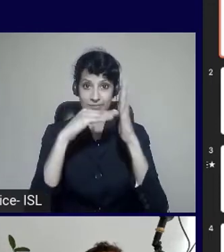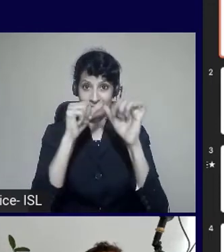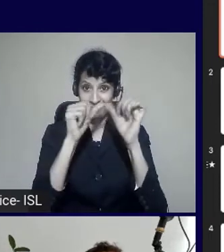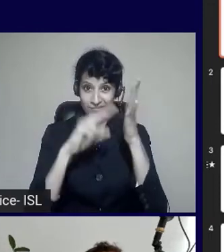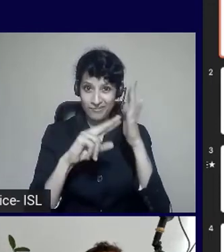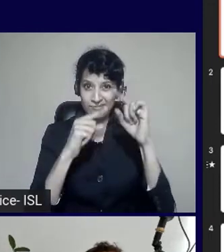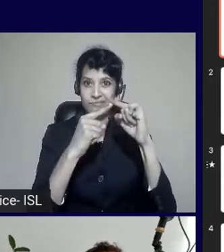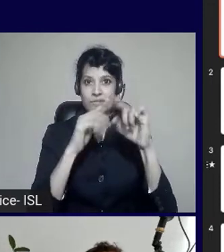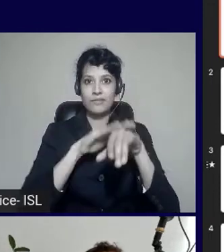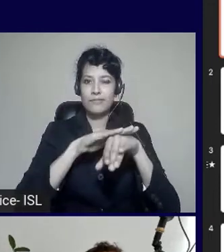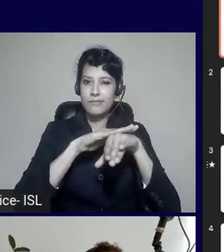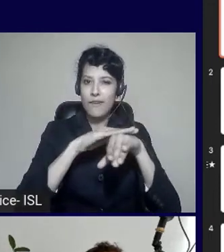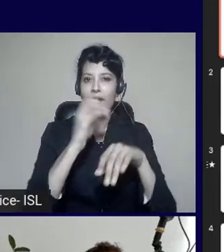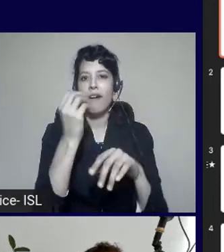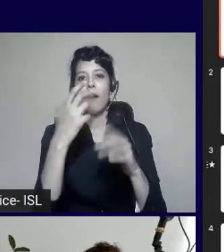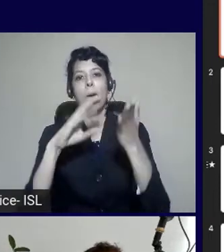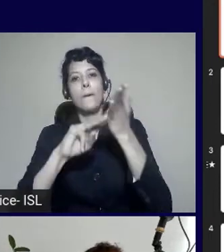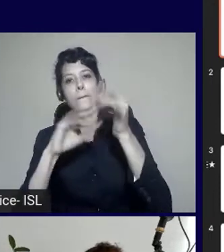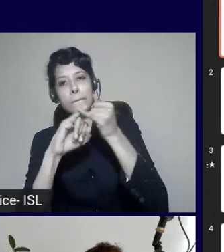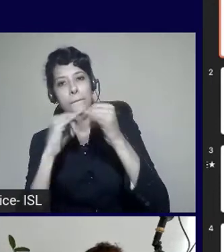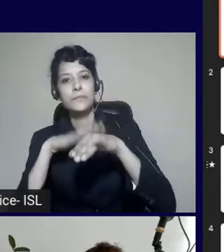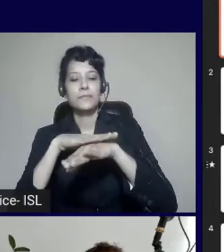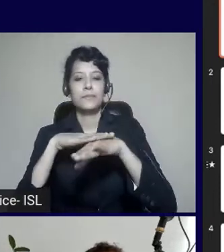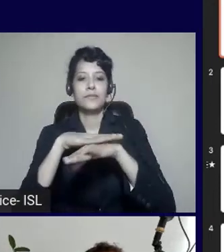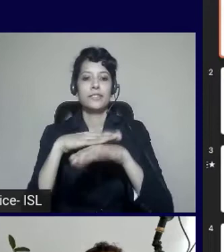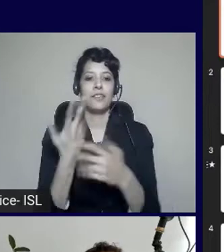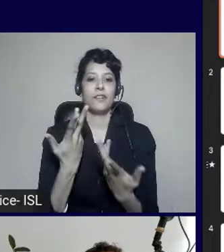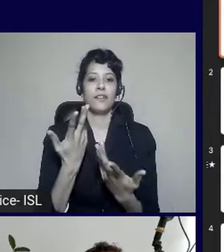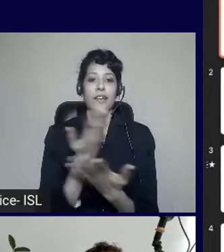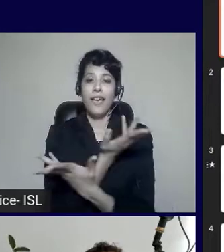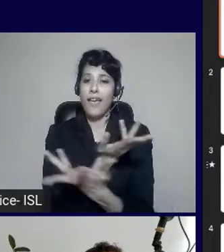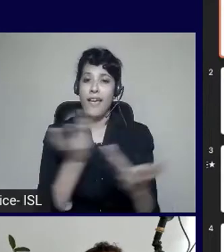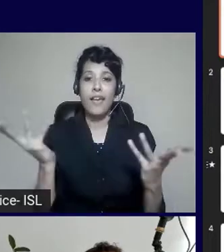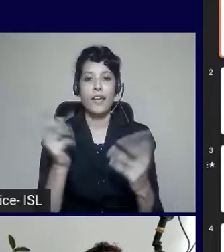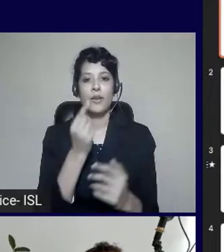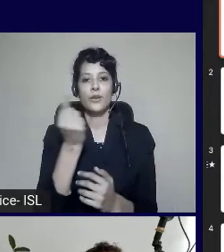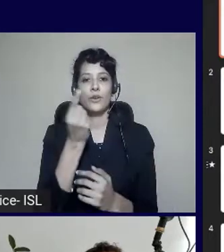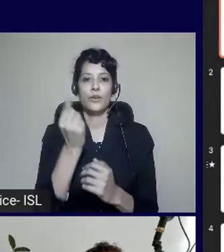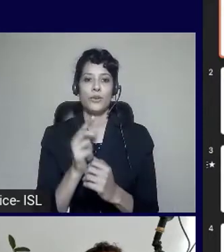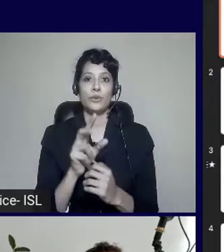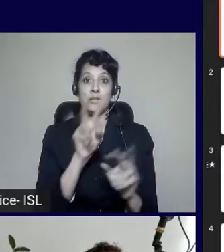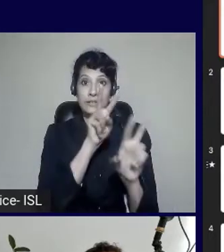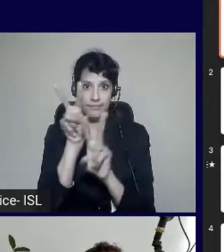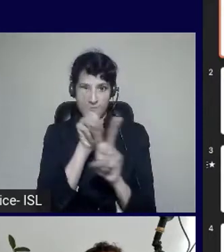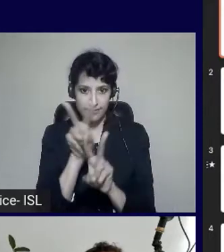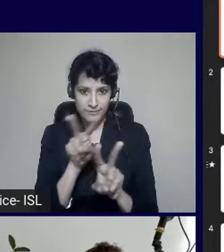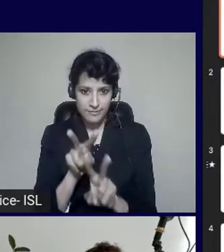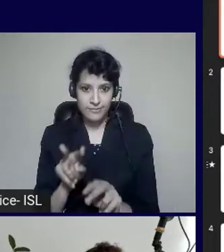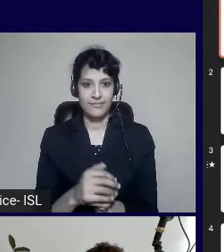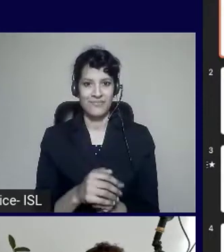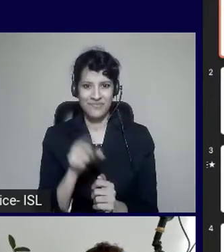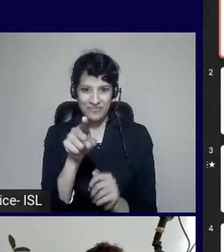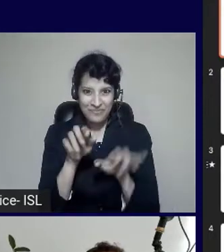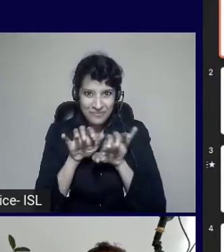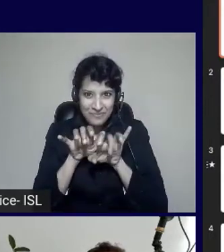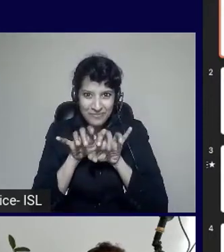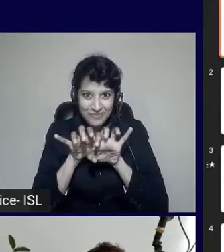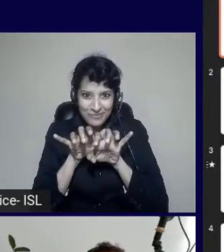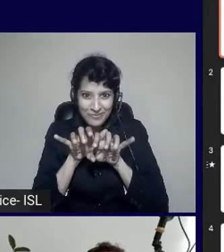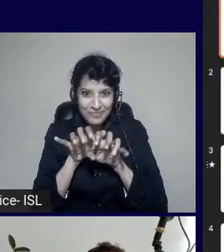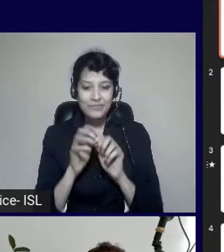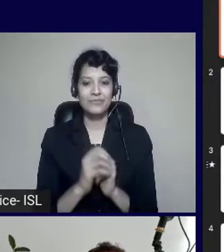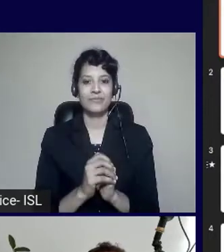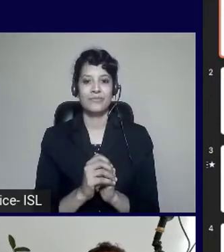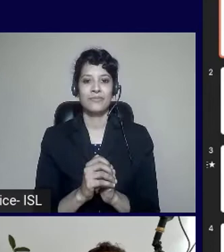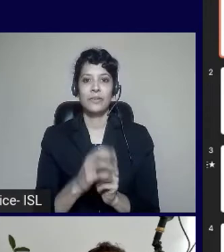It's going to go use that image description. Remember we're the best in the world with this. And it says a person typing on the keyboard. No more, no less. Easy to